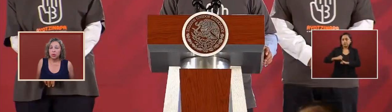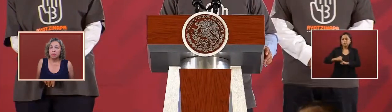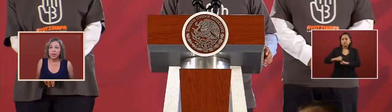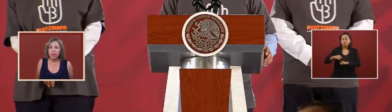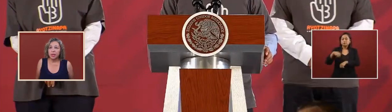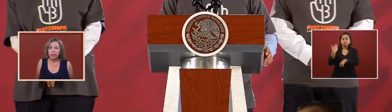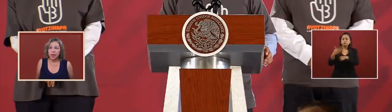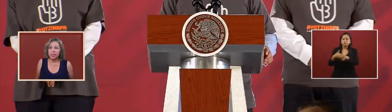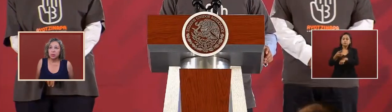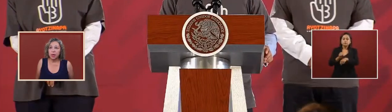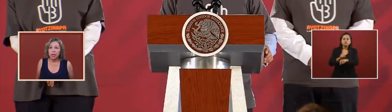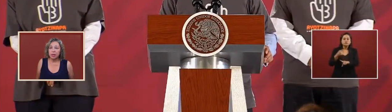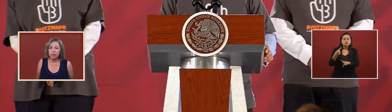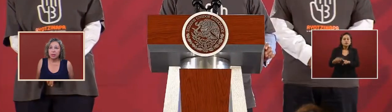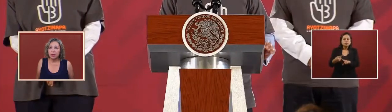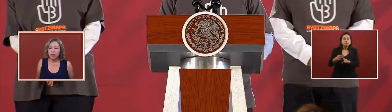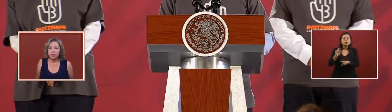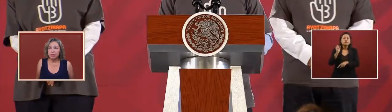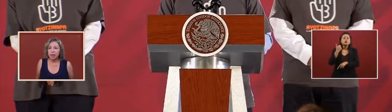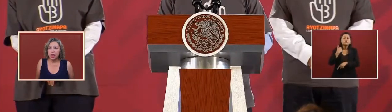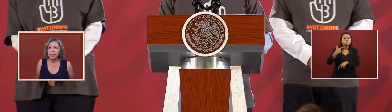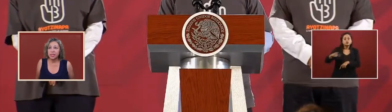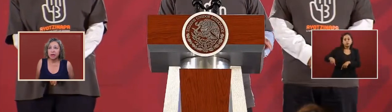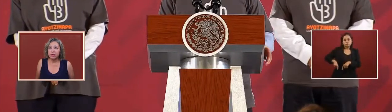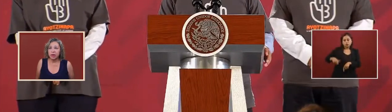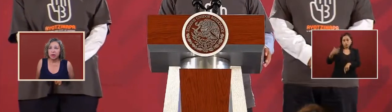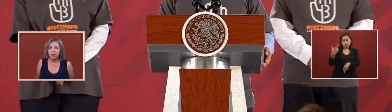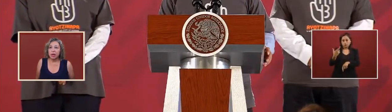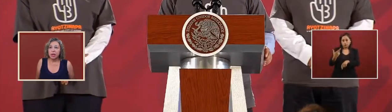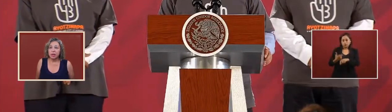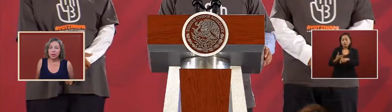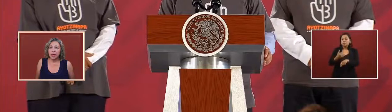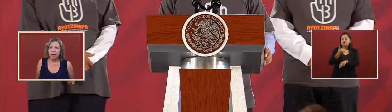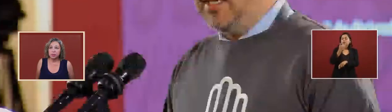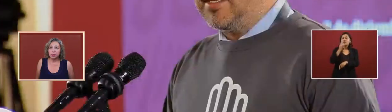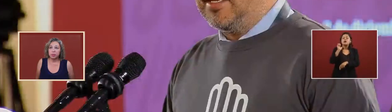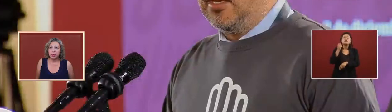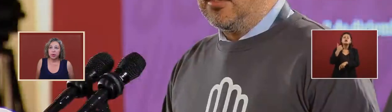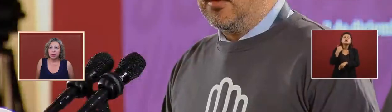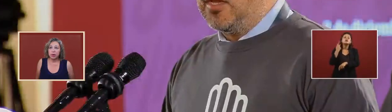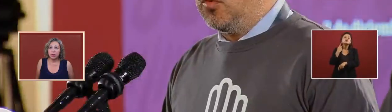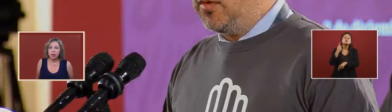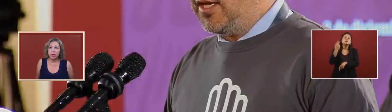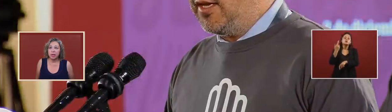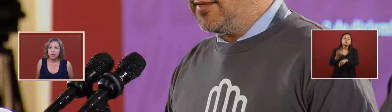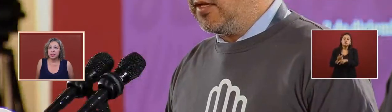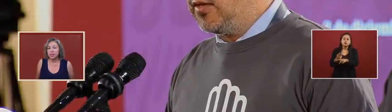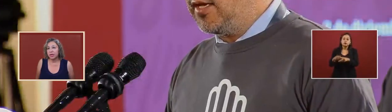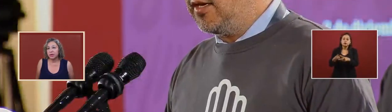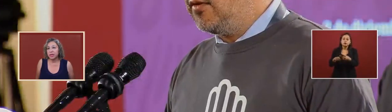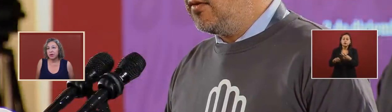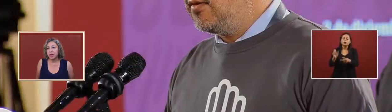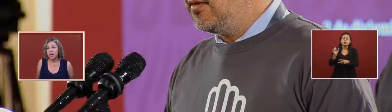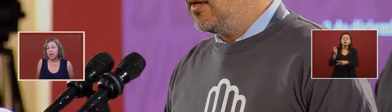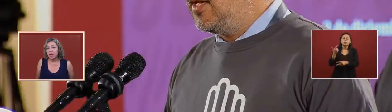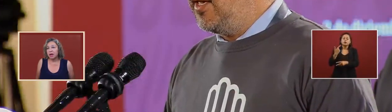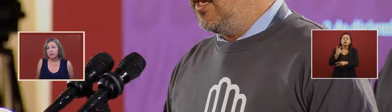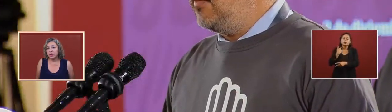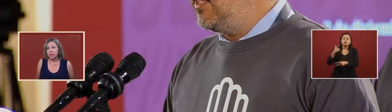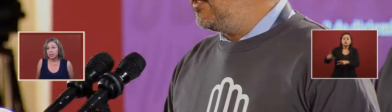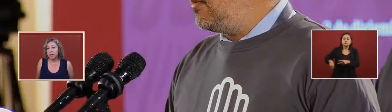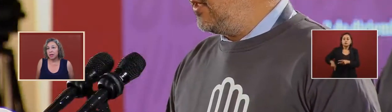will begin the next week uh the ex governor the ex proprietor and the secretary